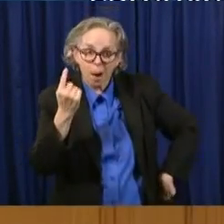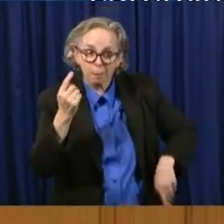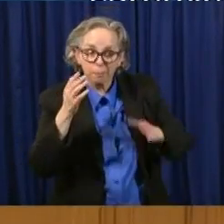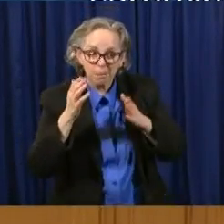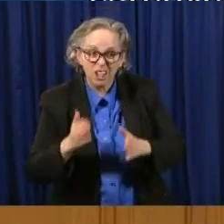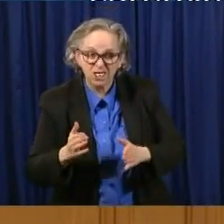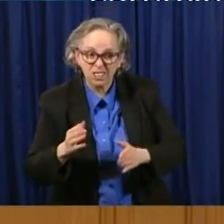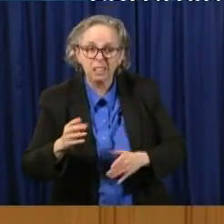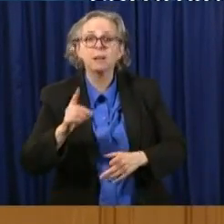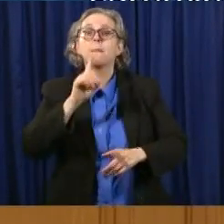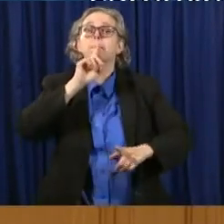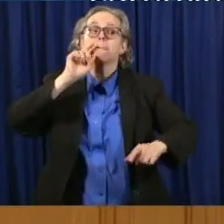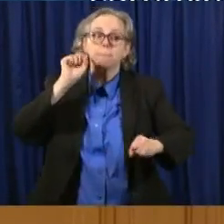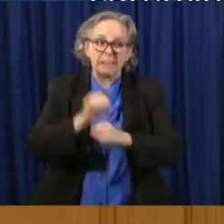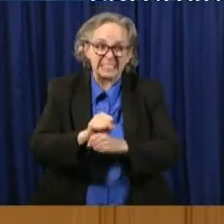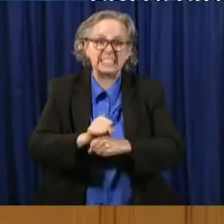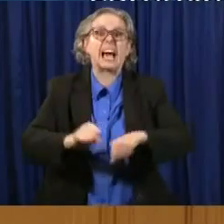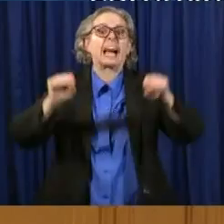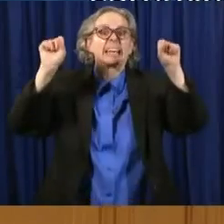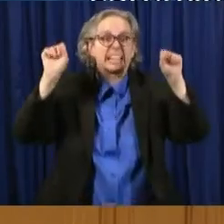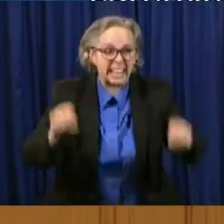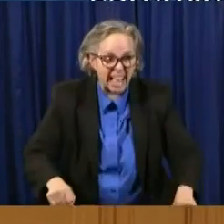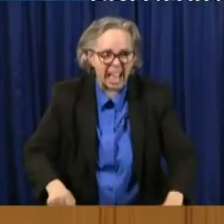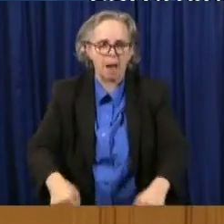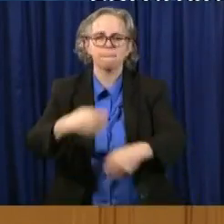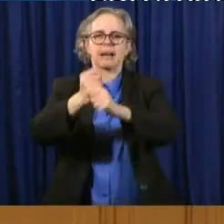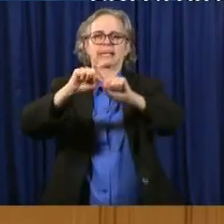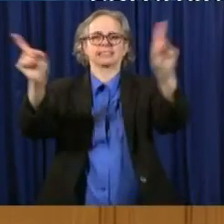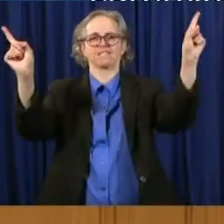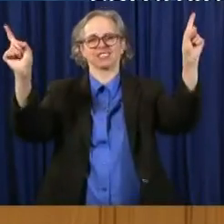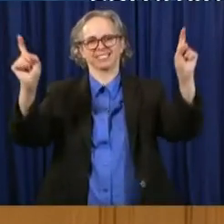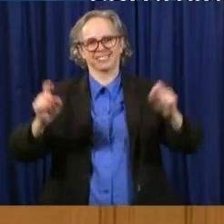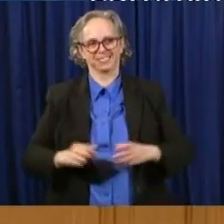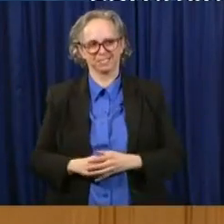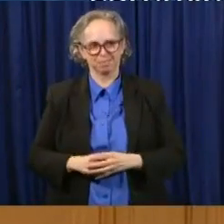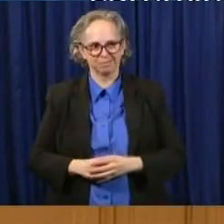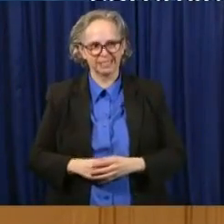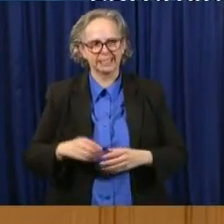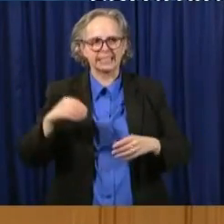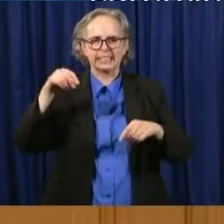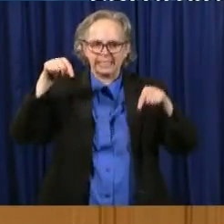a difference. And Ohio, we are in this together, Ohio.